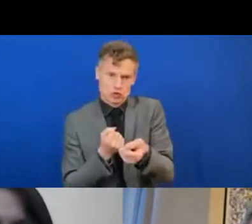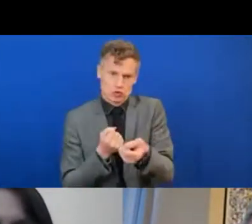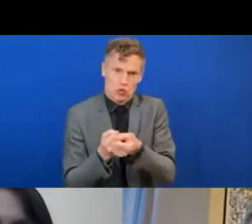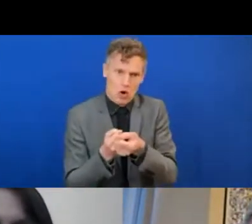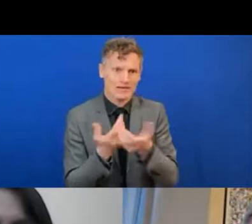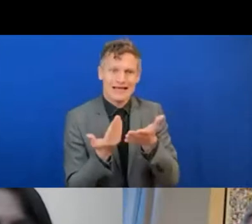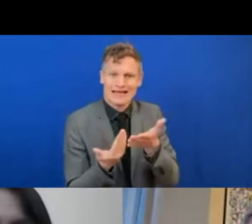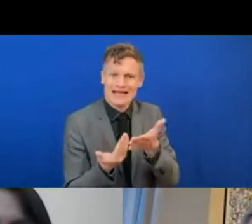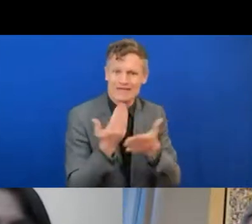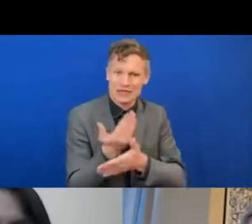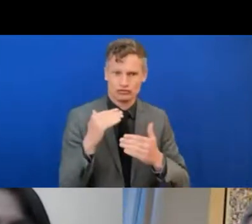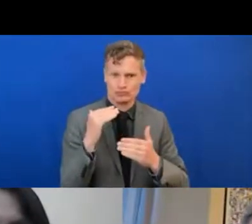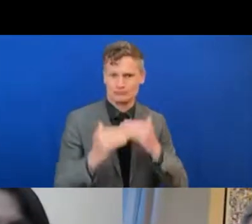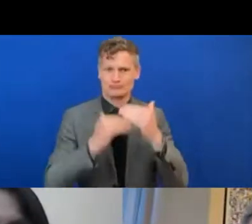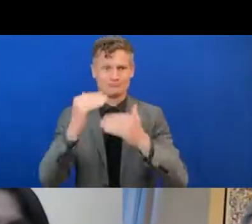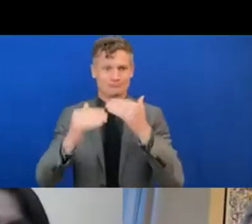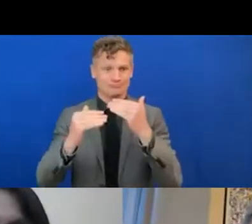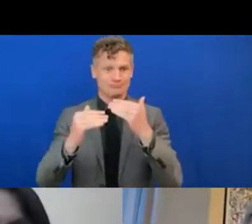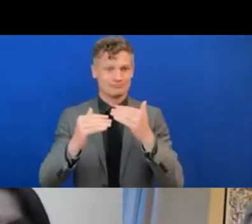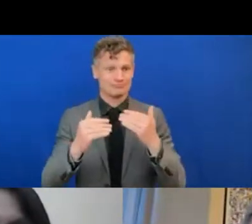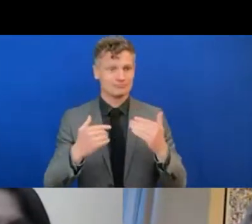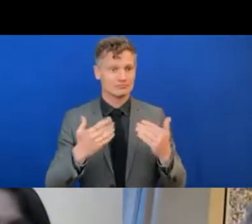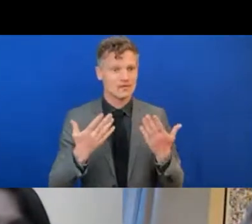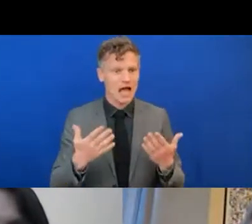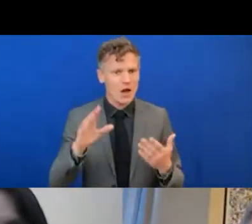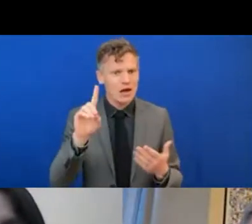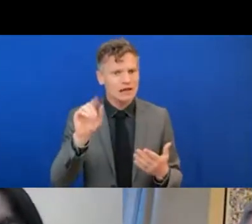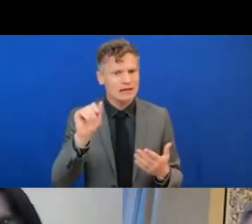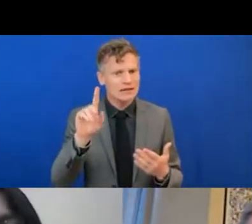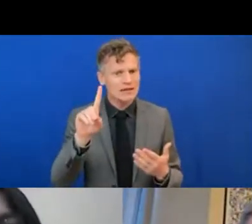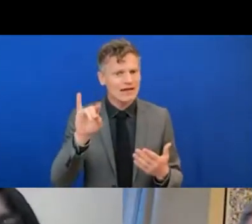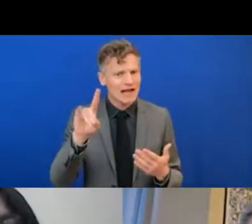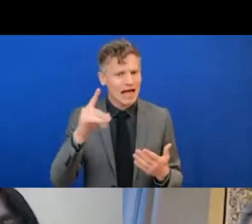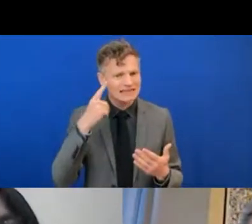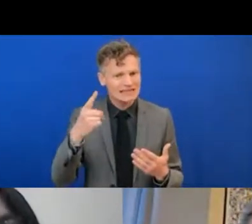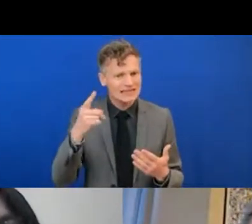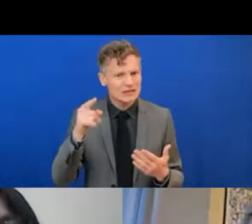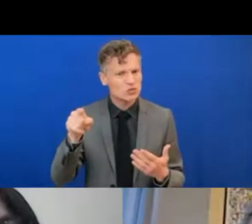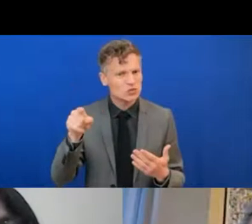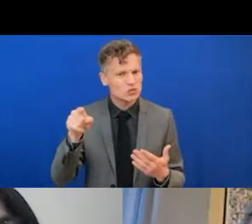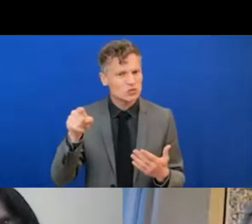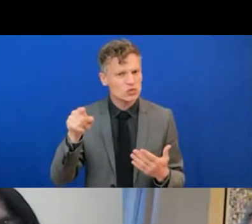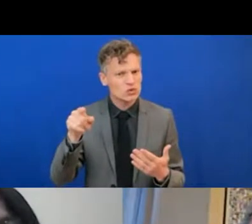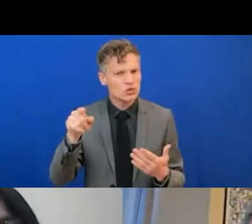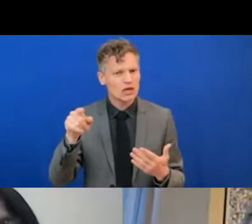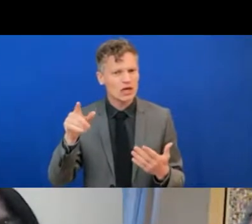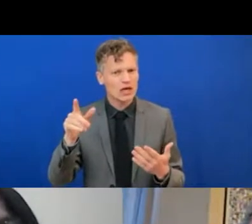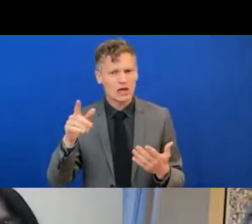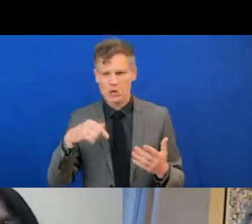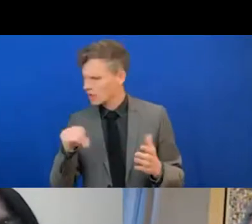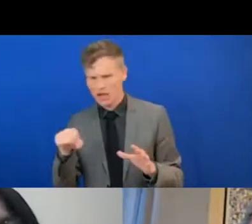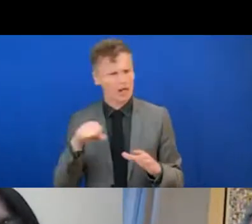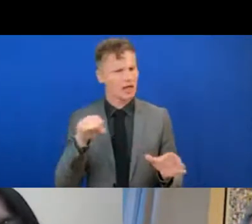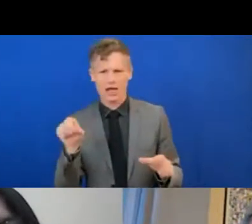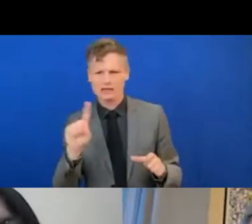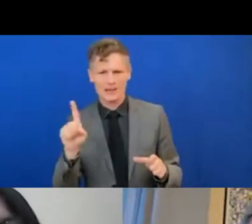David, should I continue? I see you're moving. Is that okay? No, I was moving because my wife let the dog into the room, and I'm worried he's going to try to jump